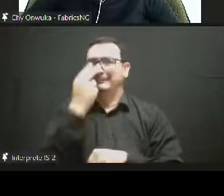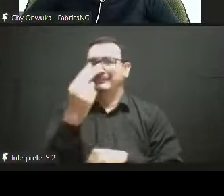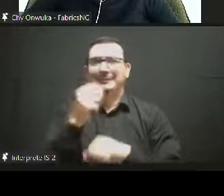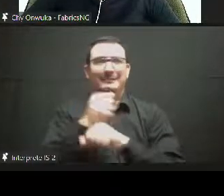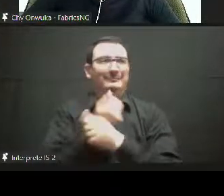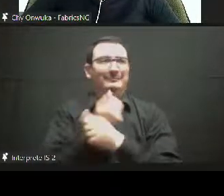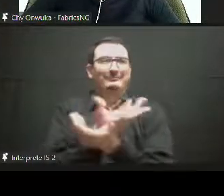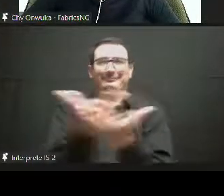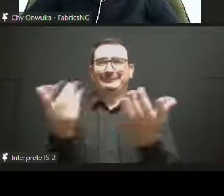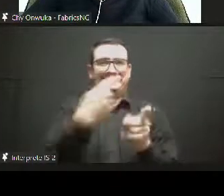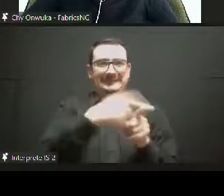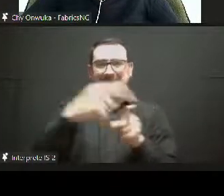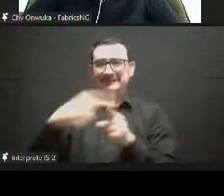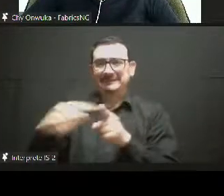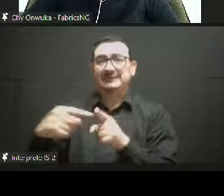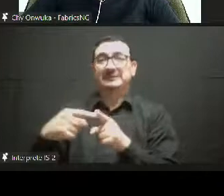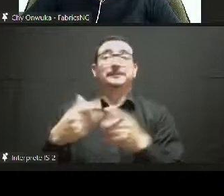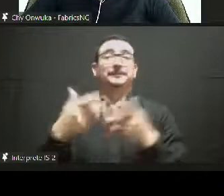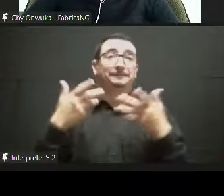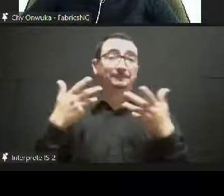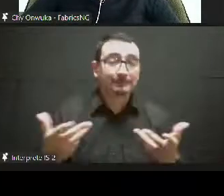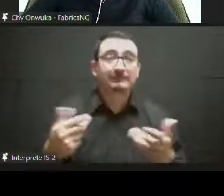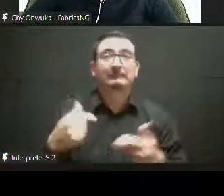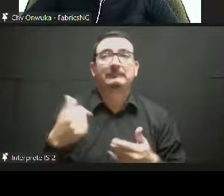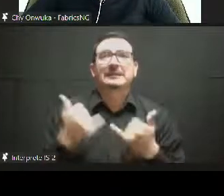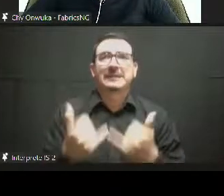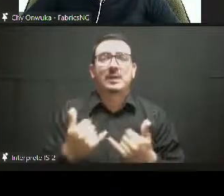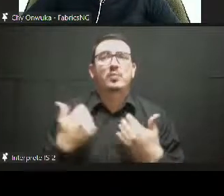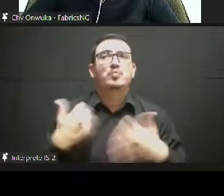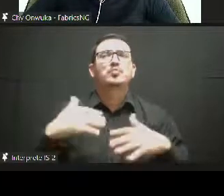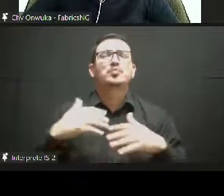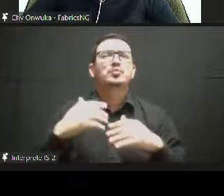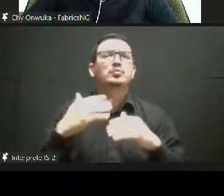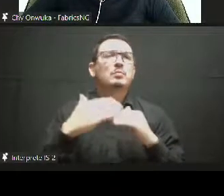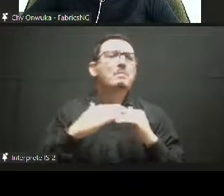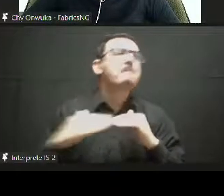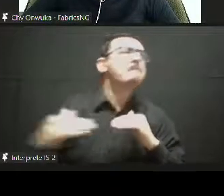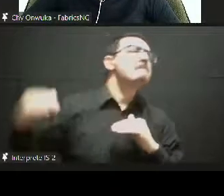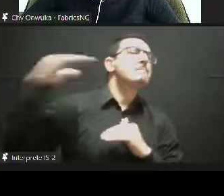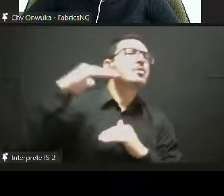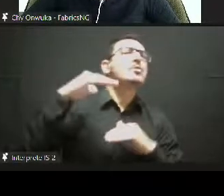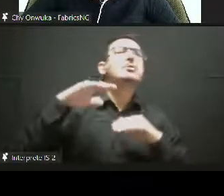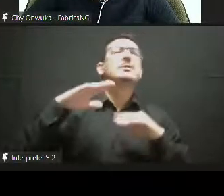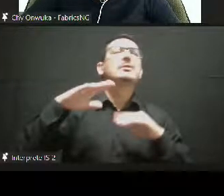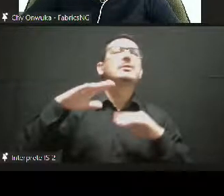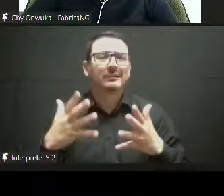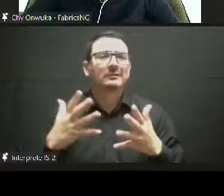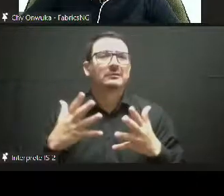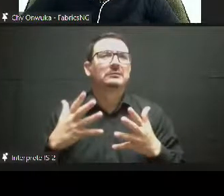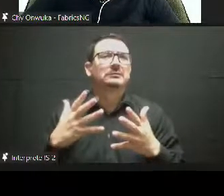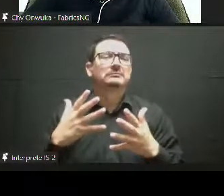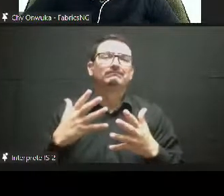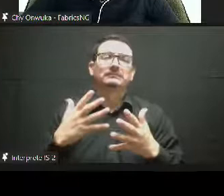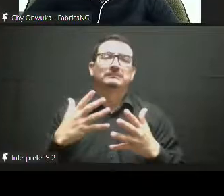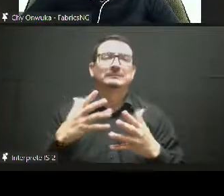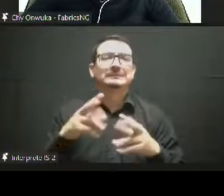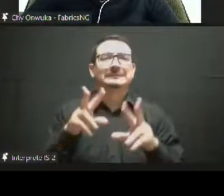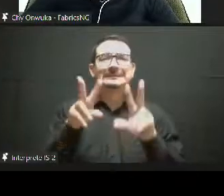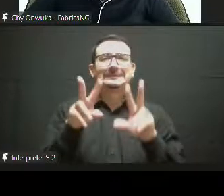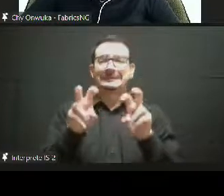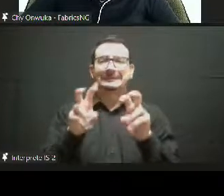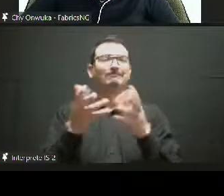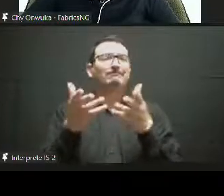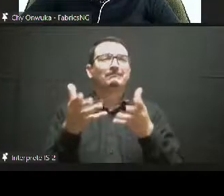And speaking of digital needs, we are trying to also mainstream these aspects in many